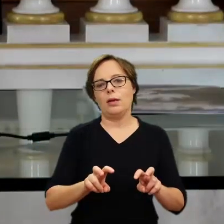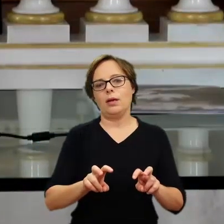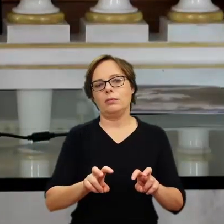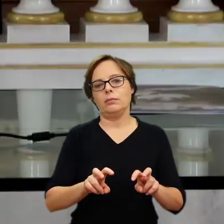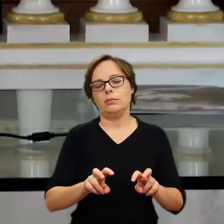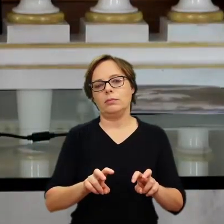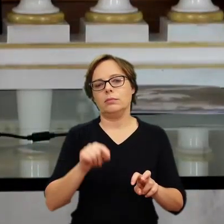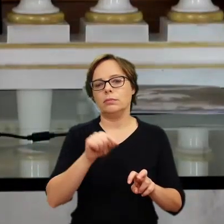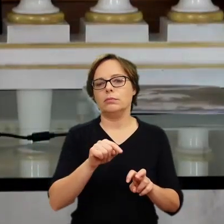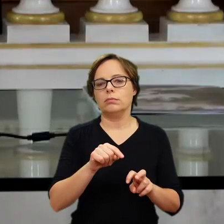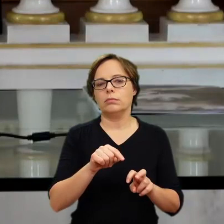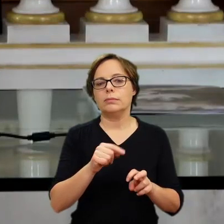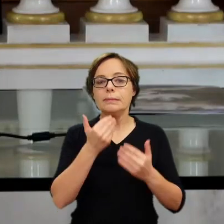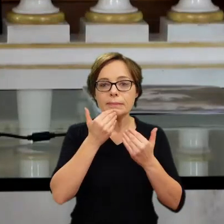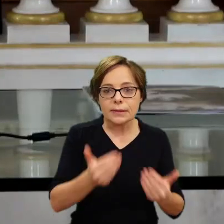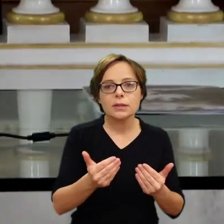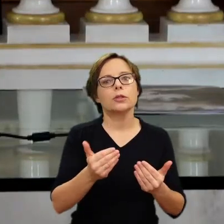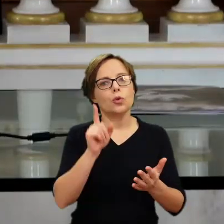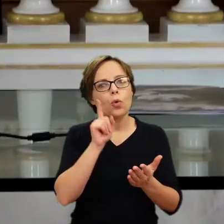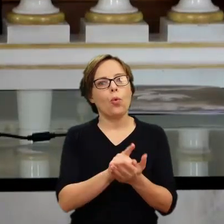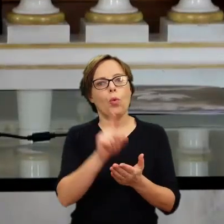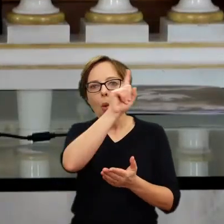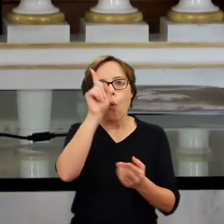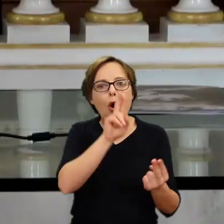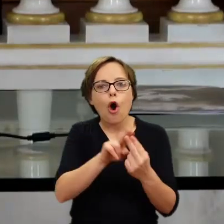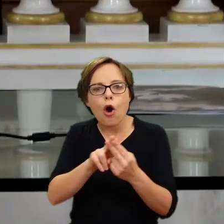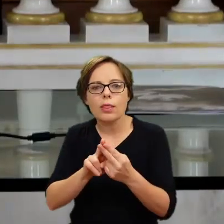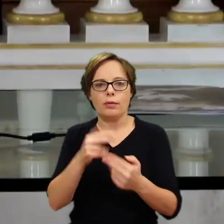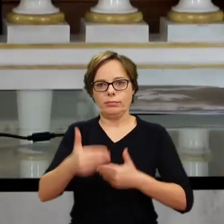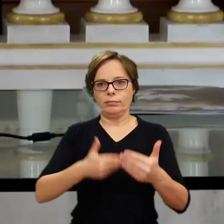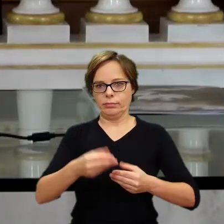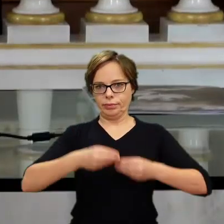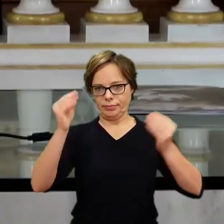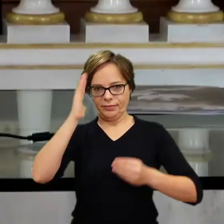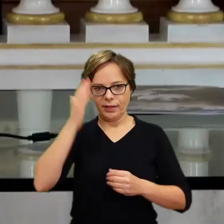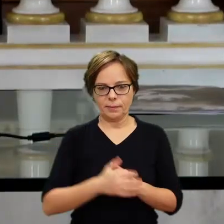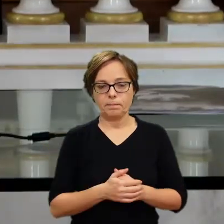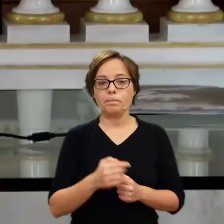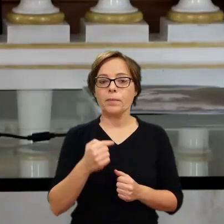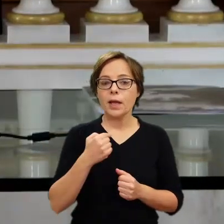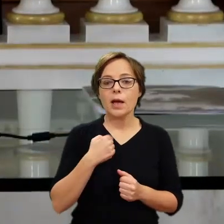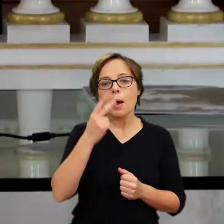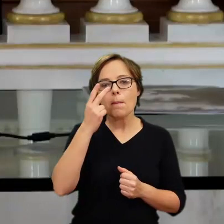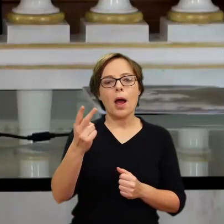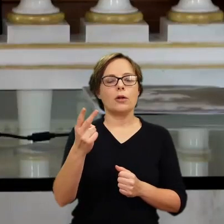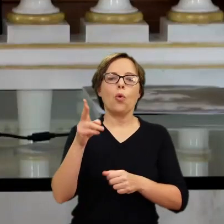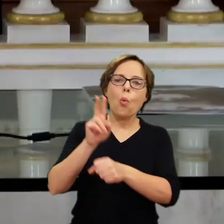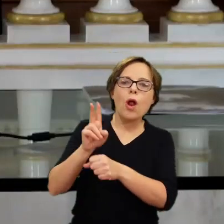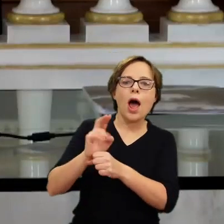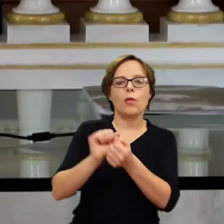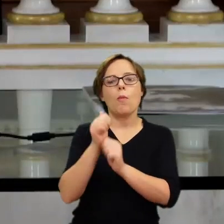you into contact with people. When I look for curators or colleagues